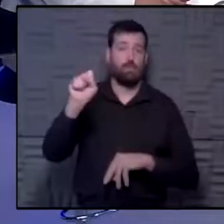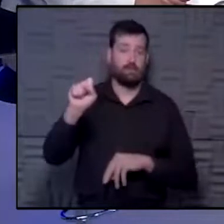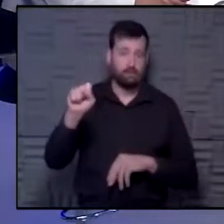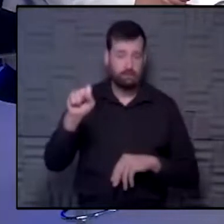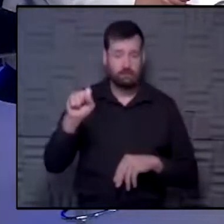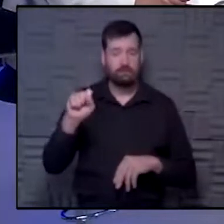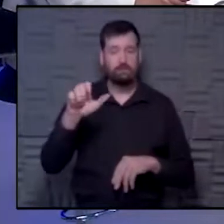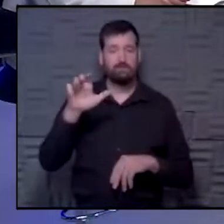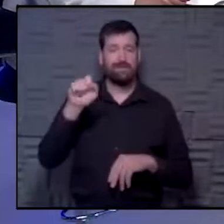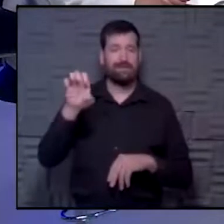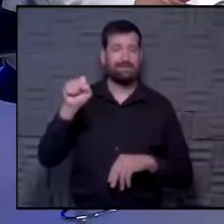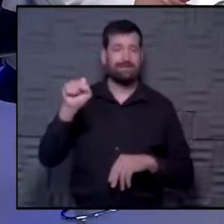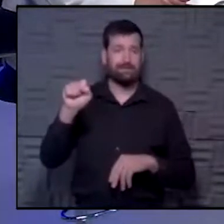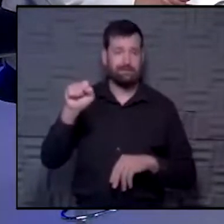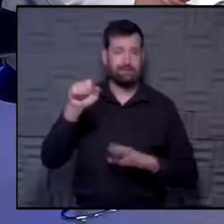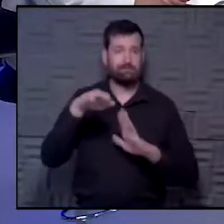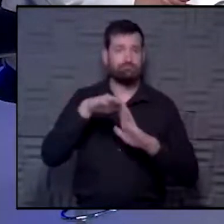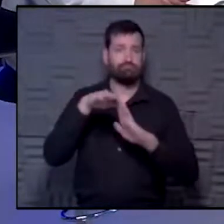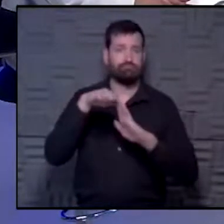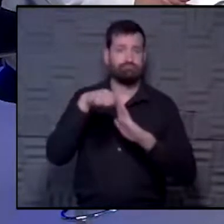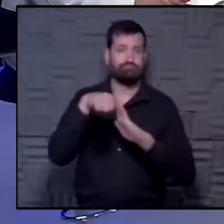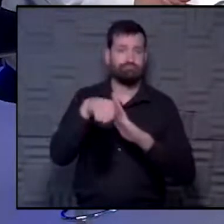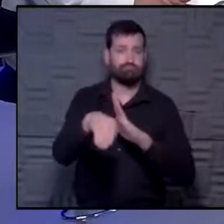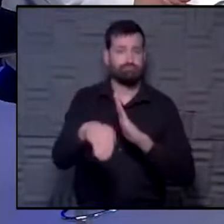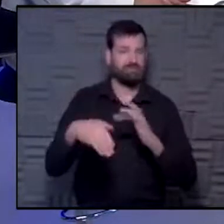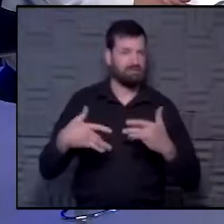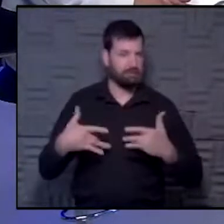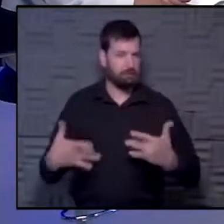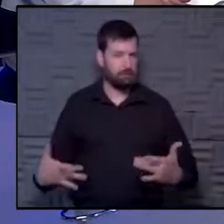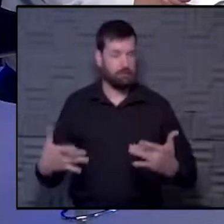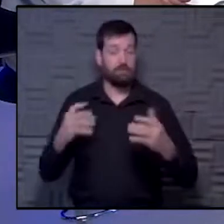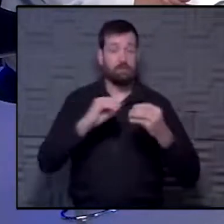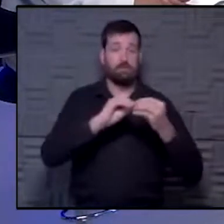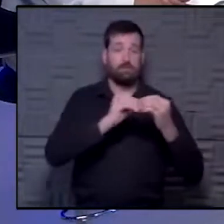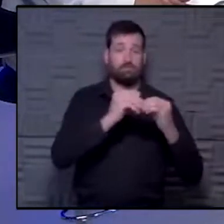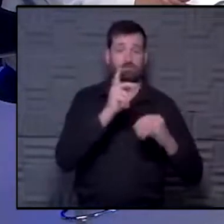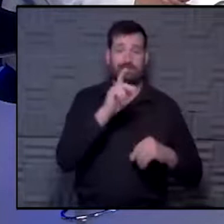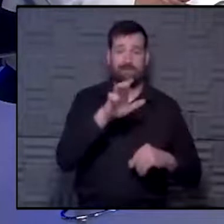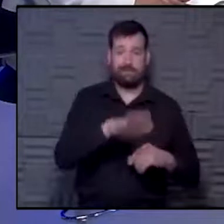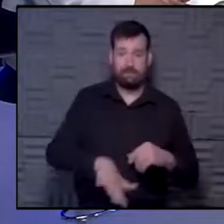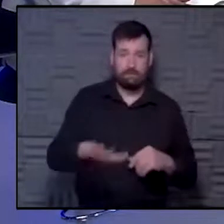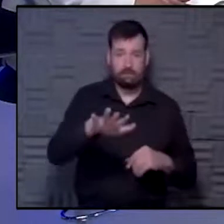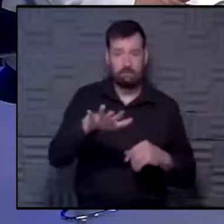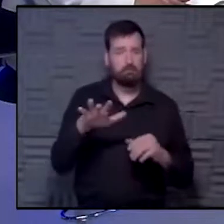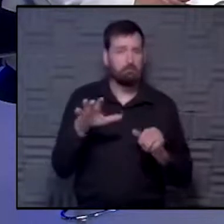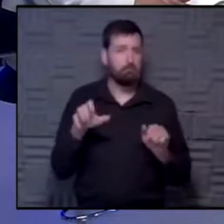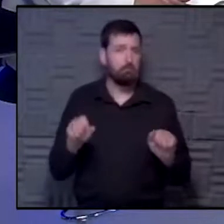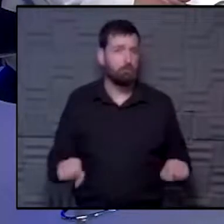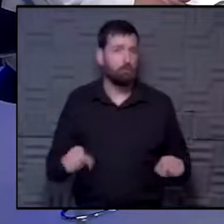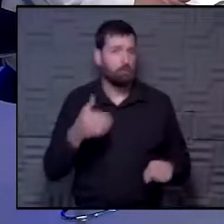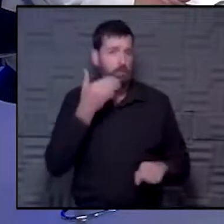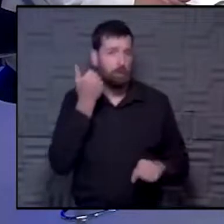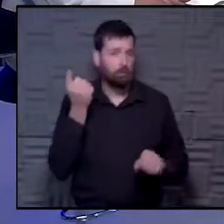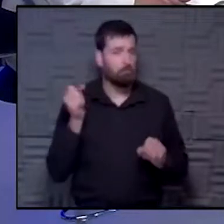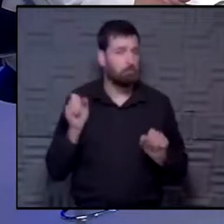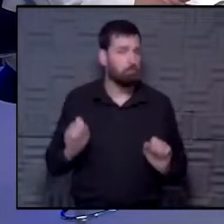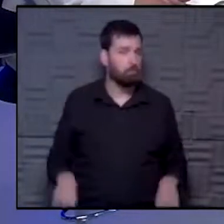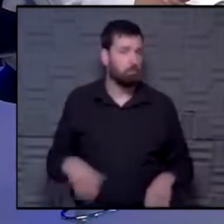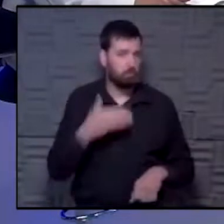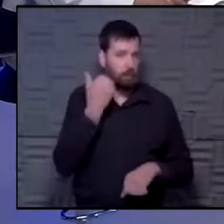cases are going down in general. You know, our numbers in Kansas City could be better. Could be a lot better.